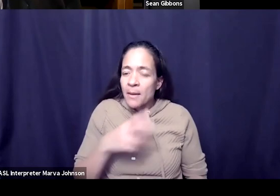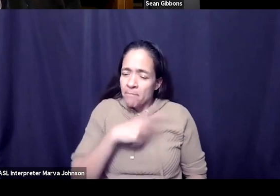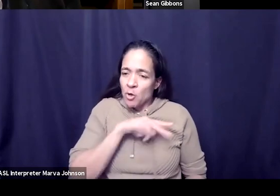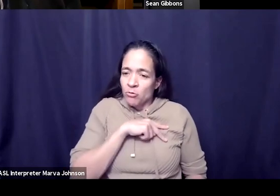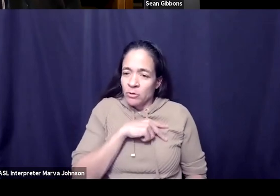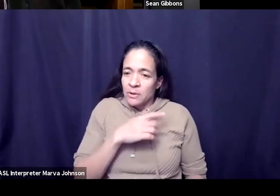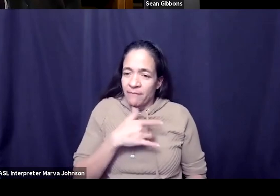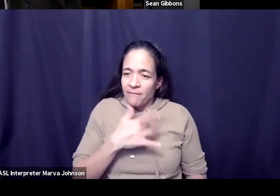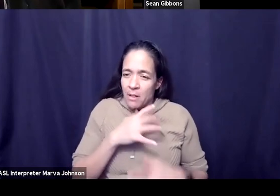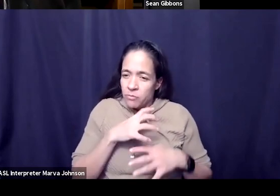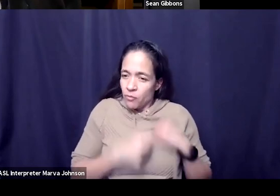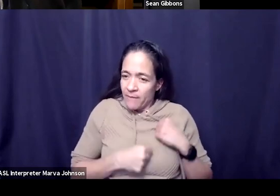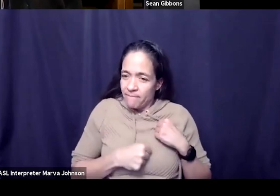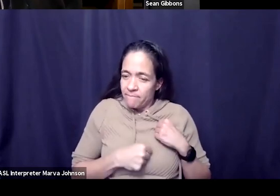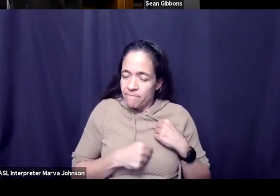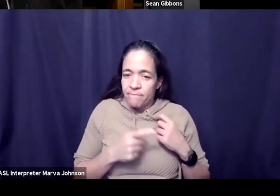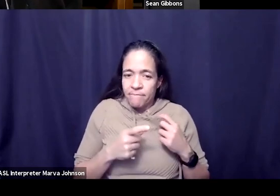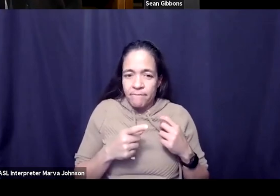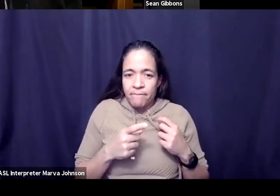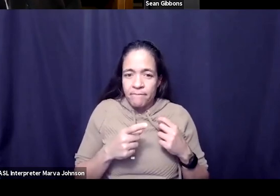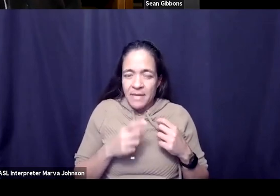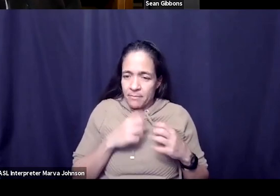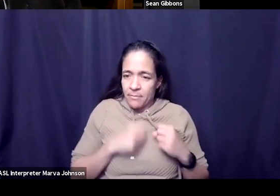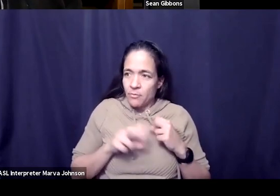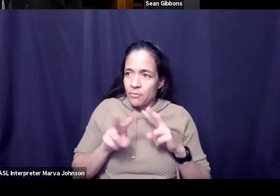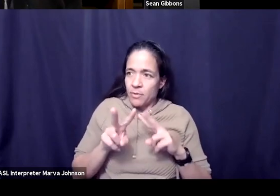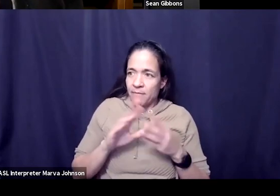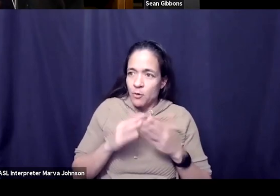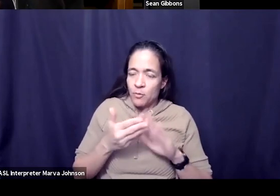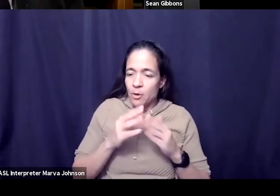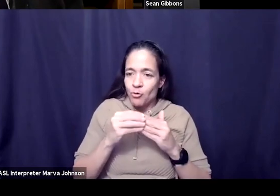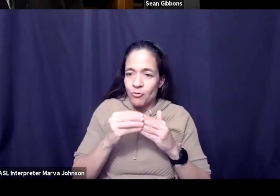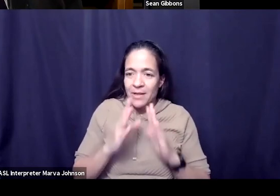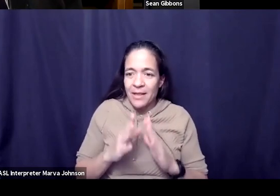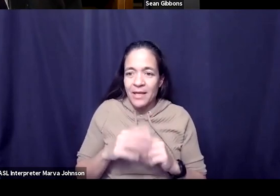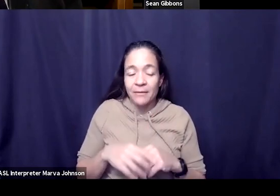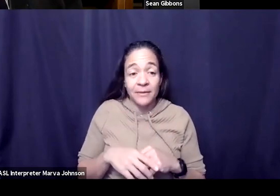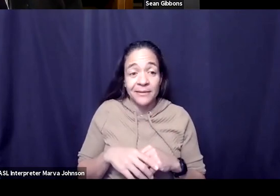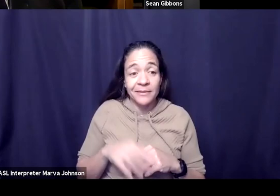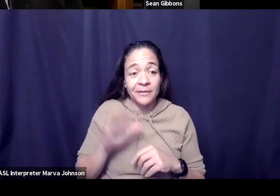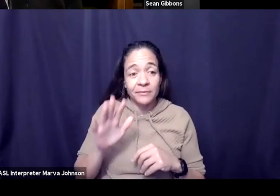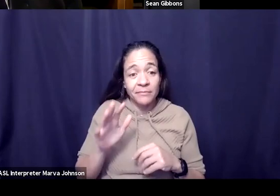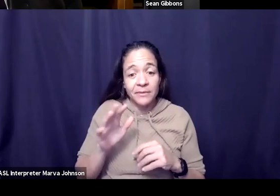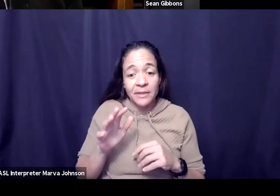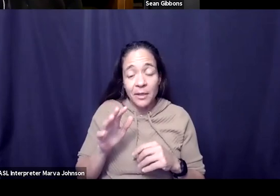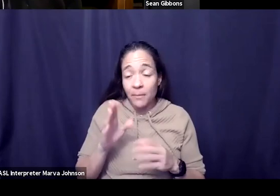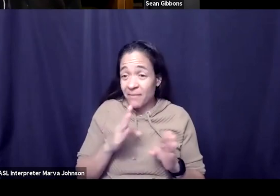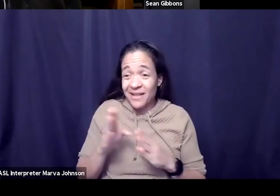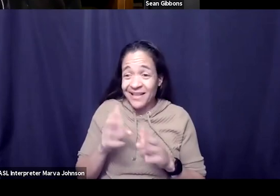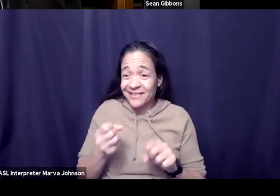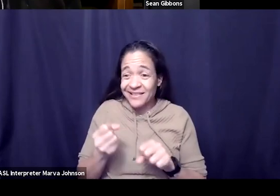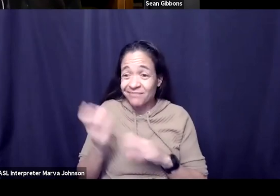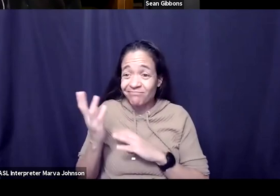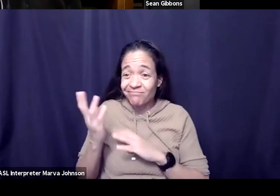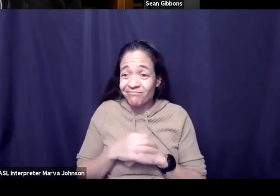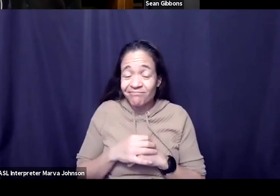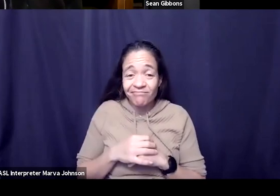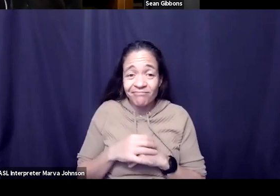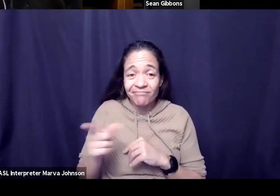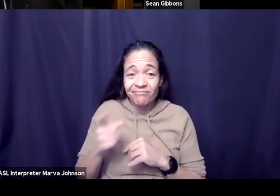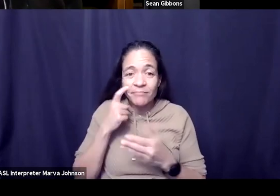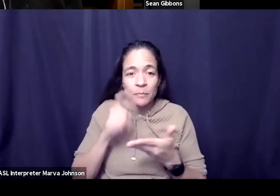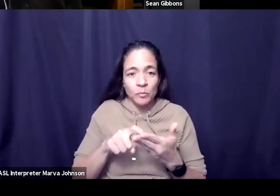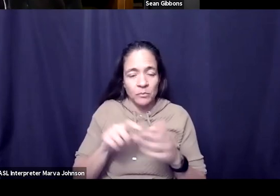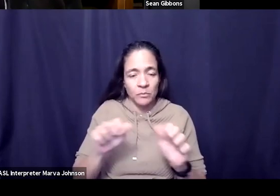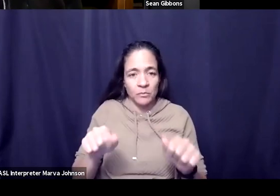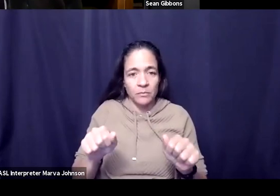um a number of community leaders where their you know where their plans got scrapped where the the potential that they saw you know